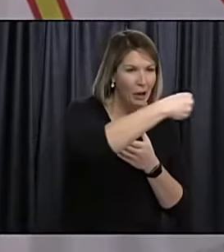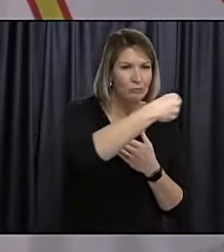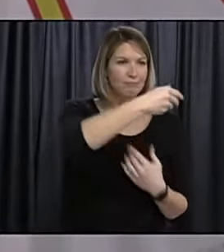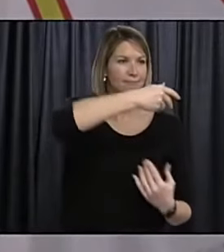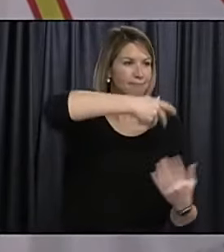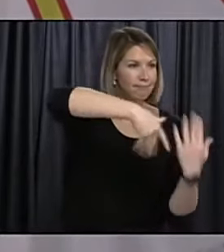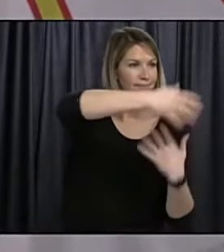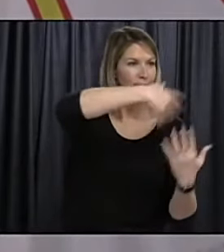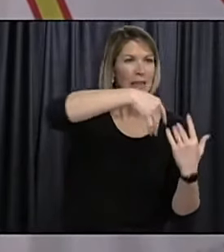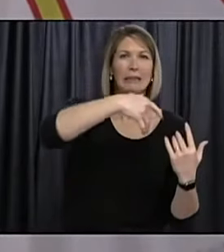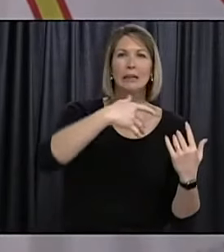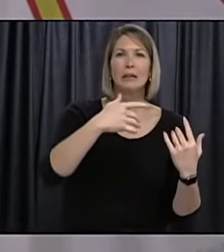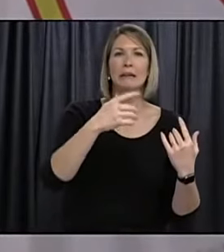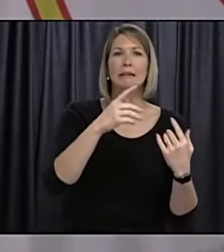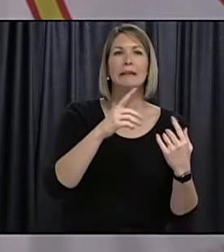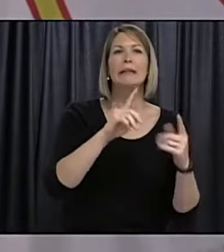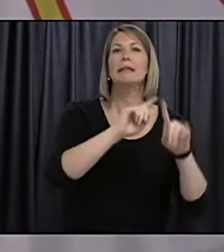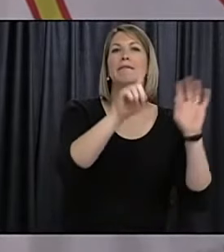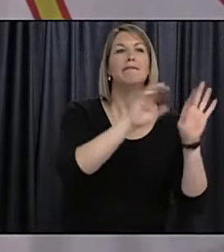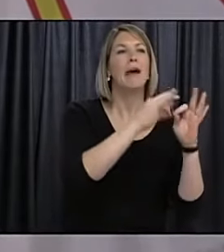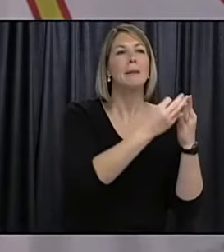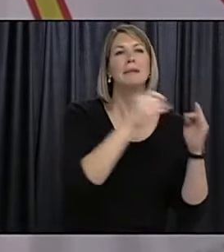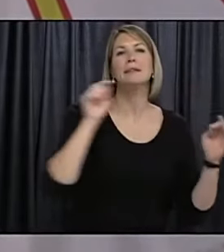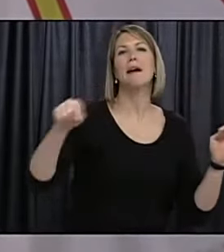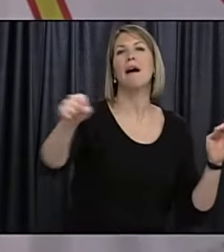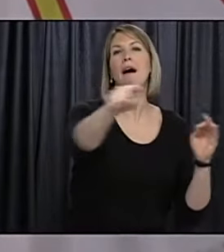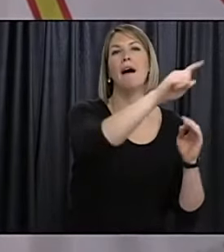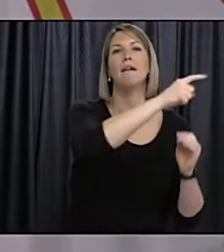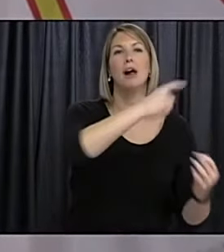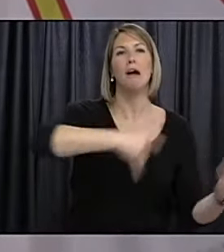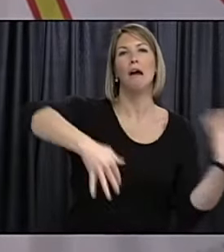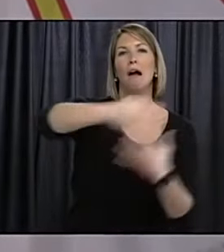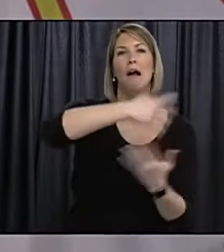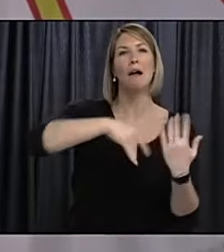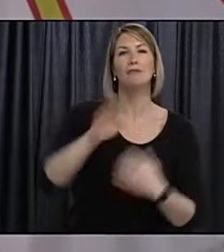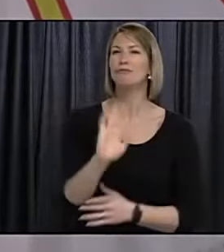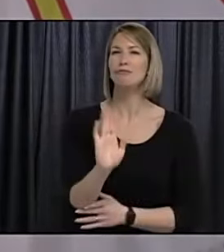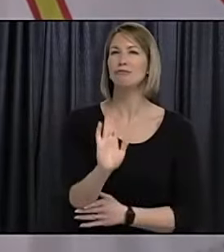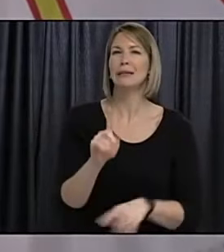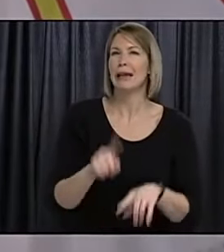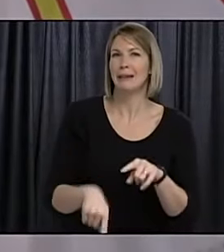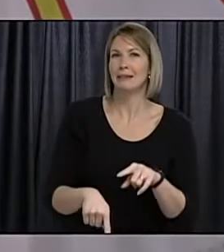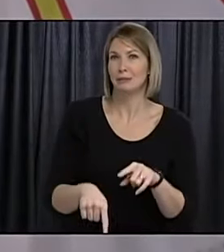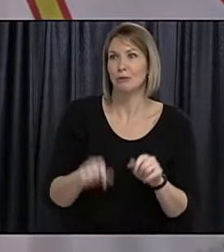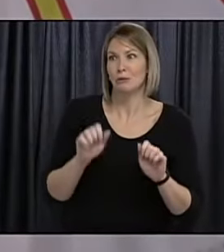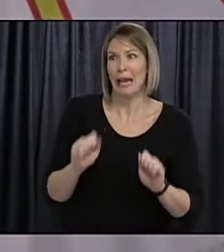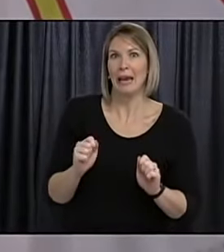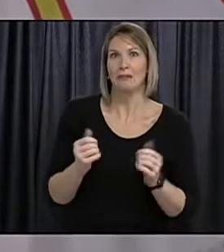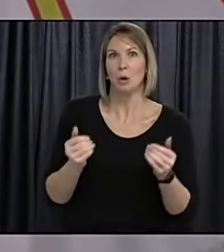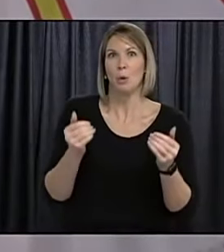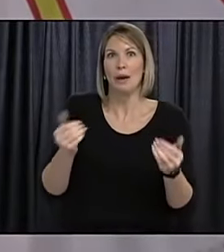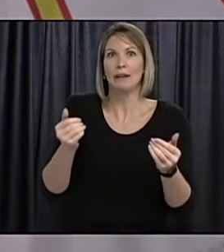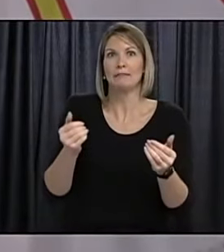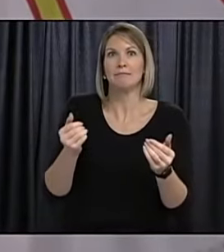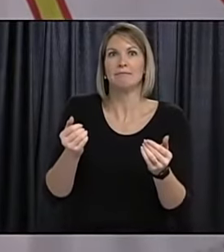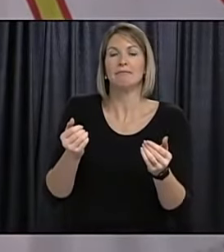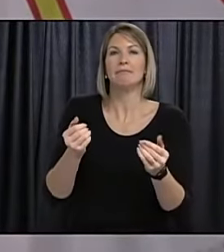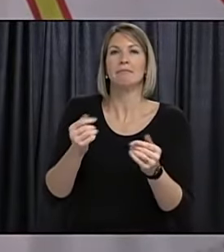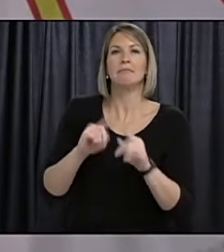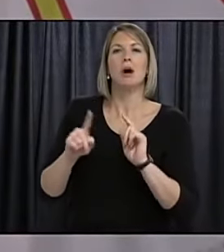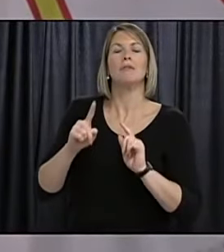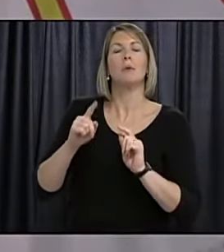um you know keeping your distance um and uh and then hopefully everybody can enjoy